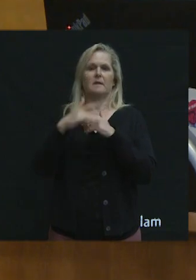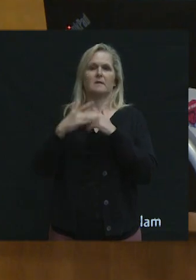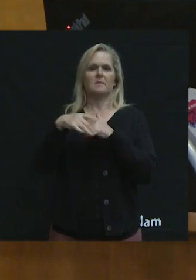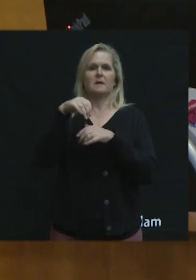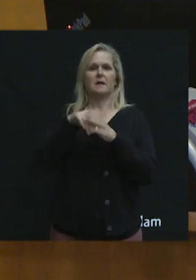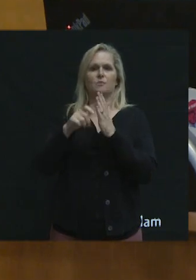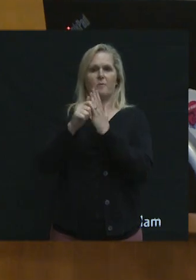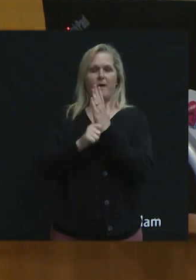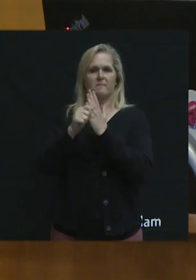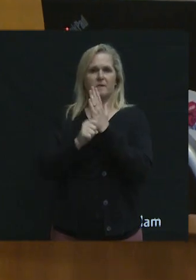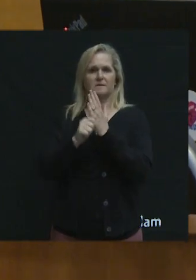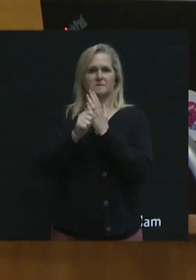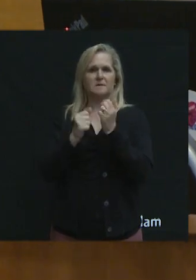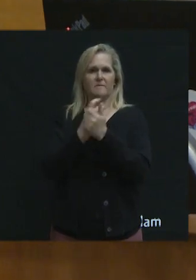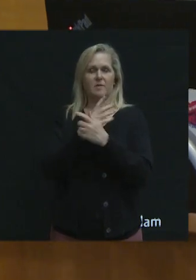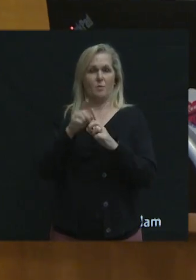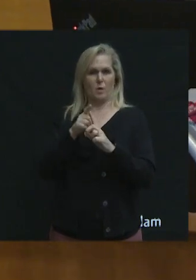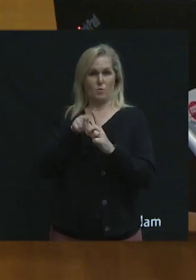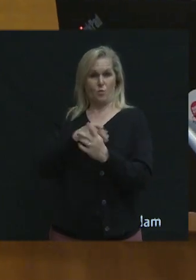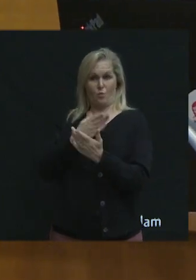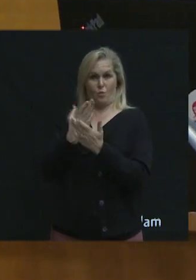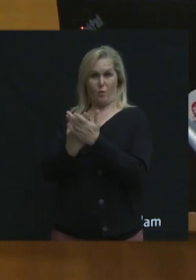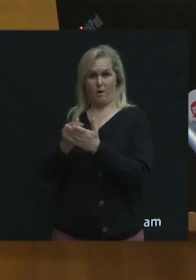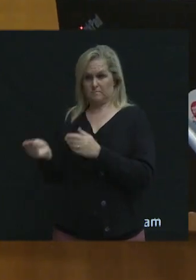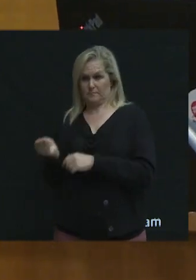pamphlets and brochures that you received on your way in.